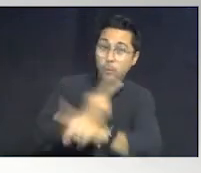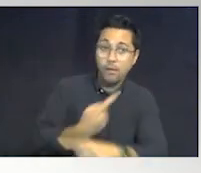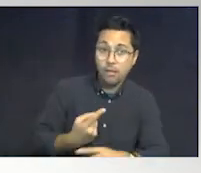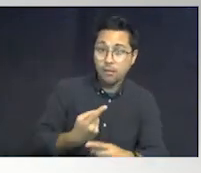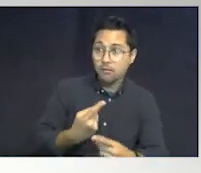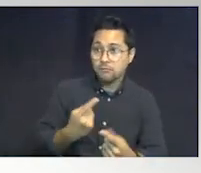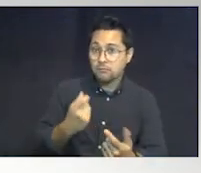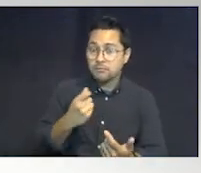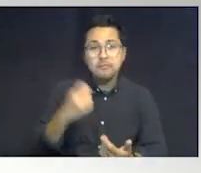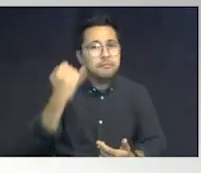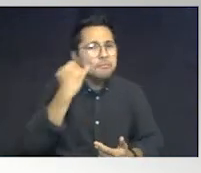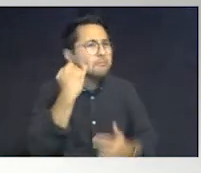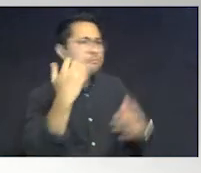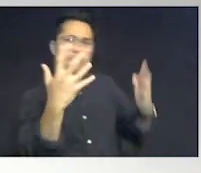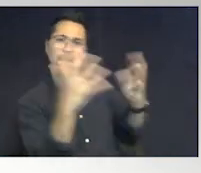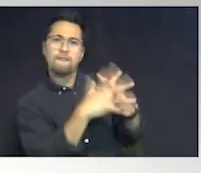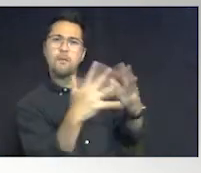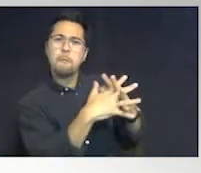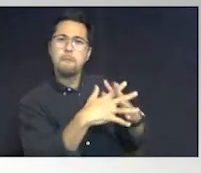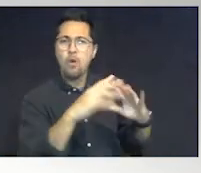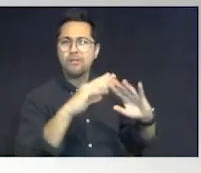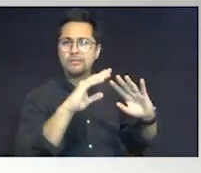If the football team, yeah.